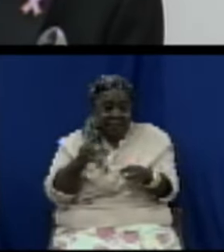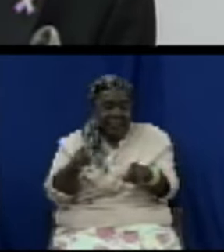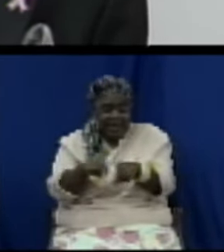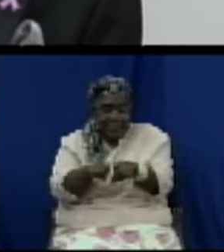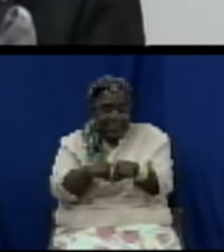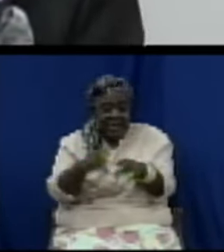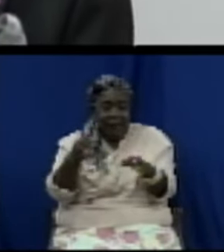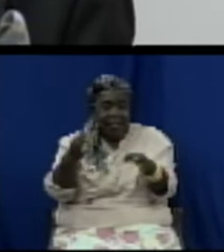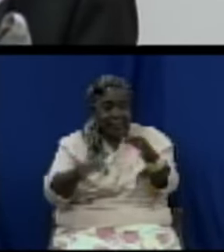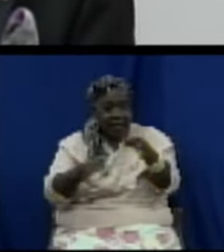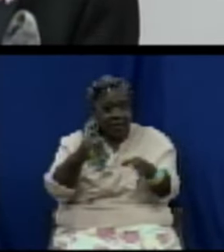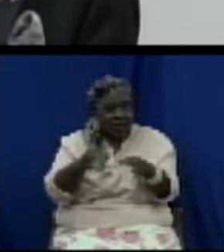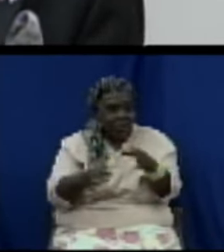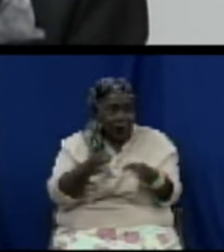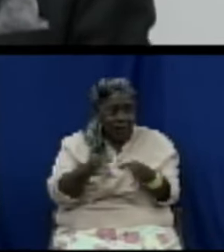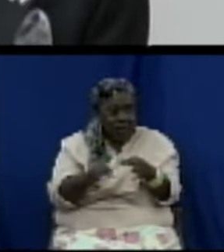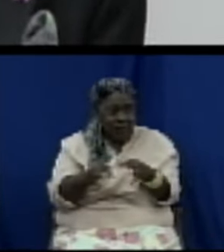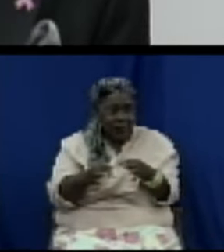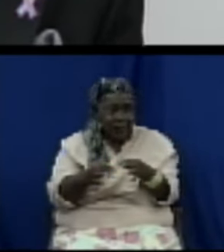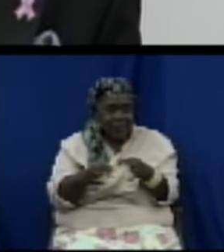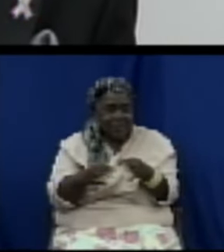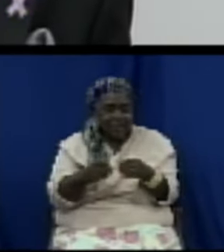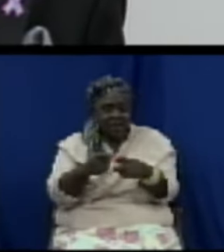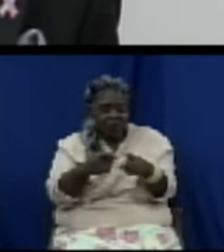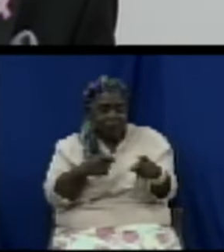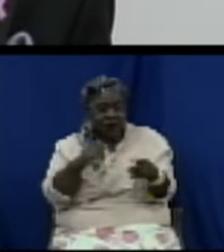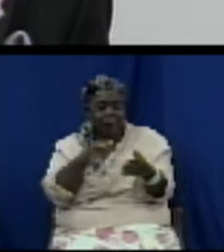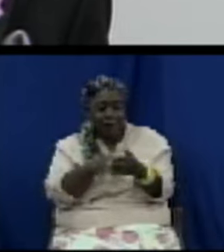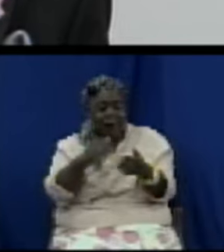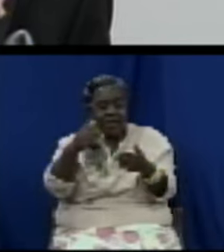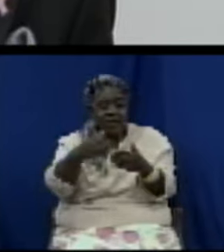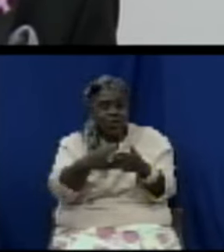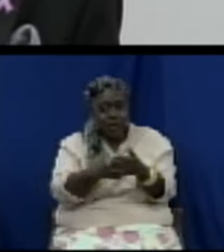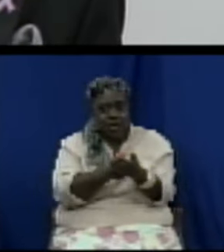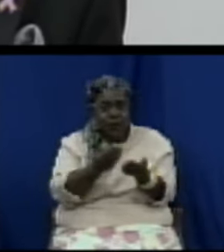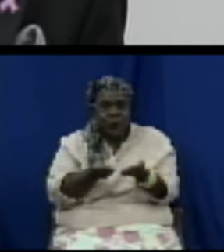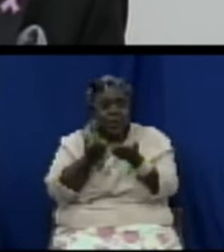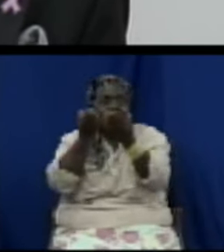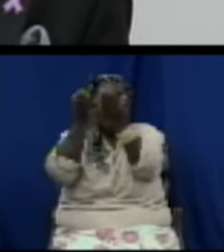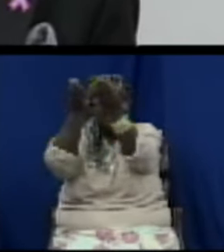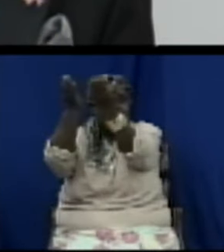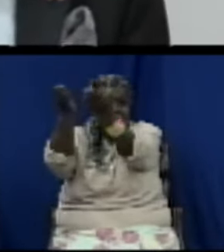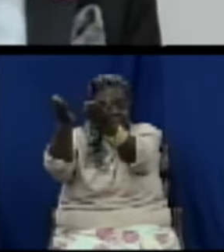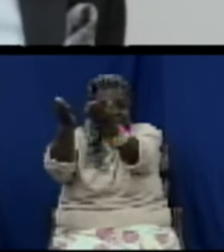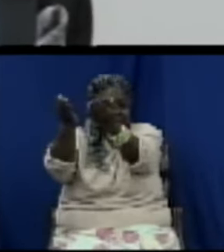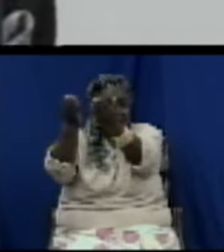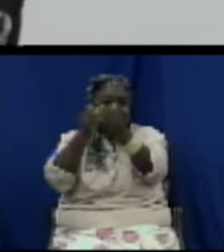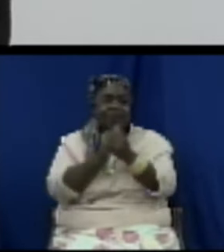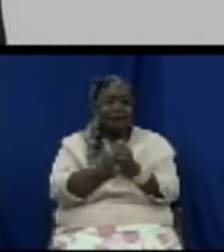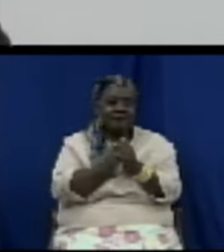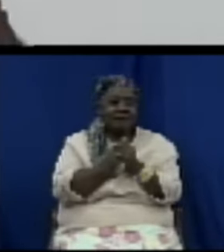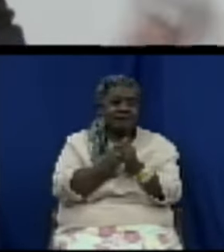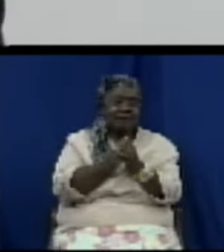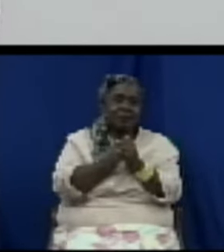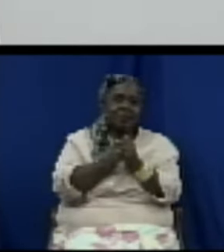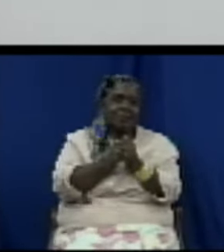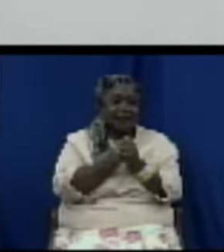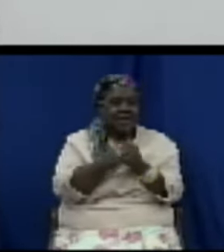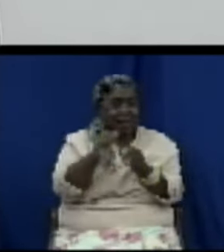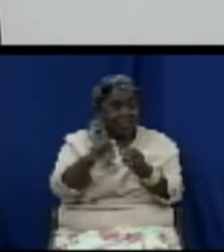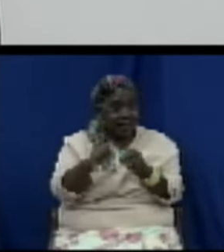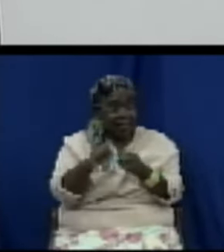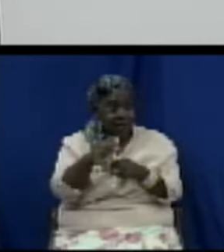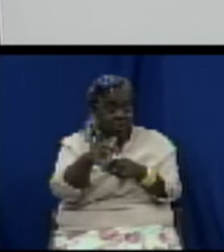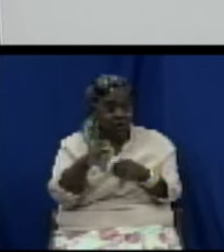empowerment has come from this new piece of legislation and therefore it can summon